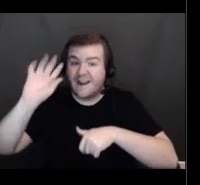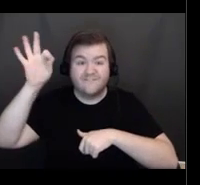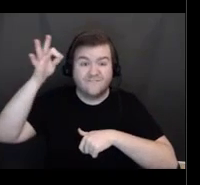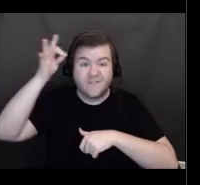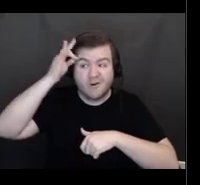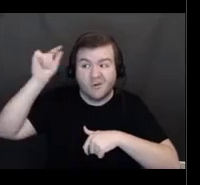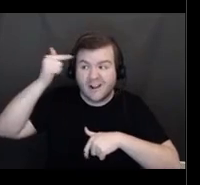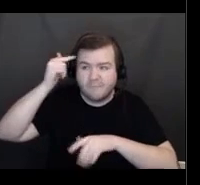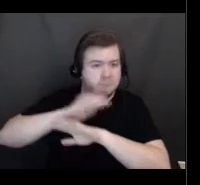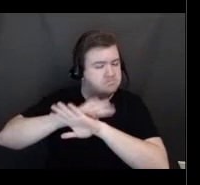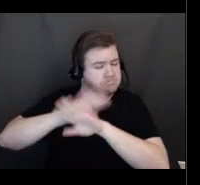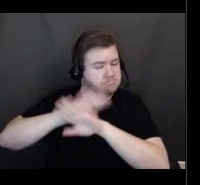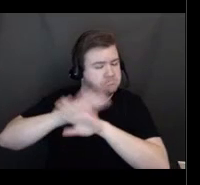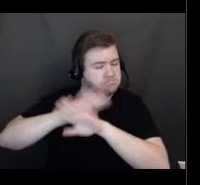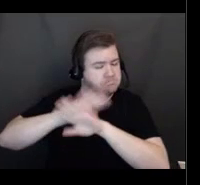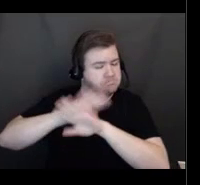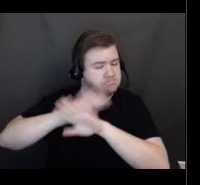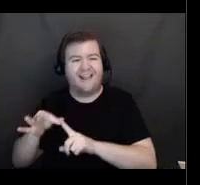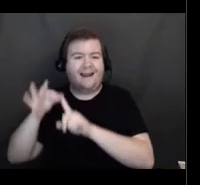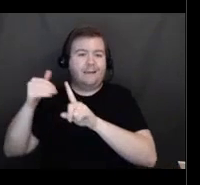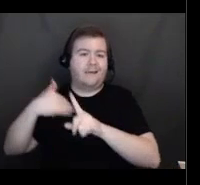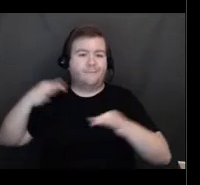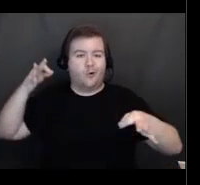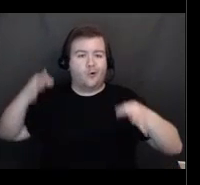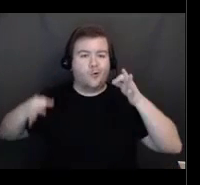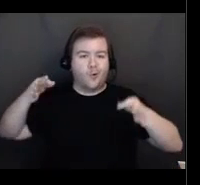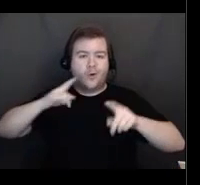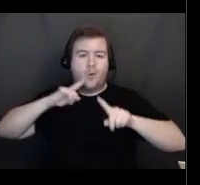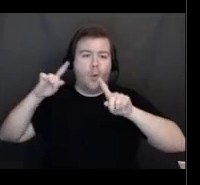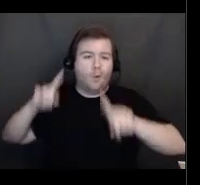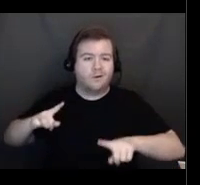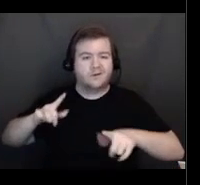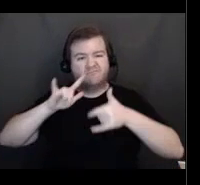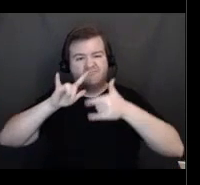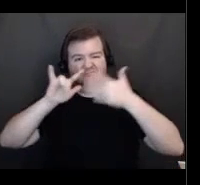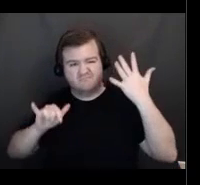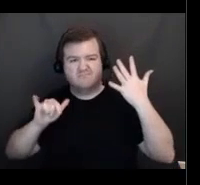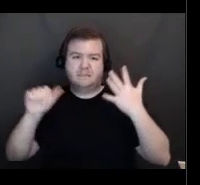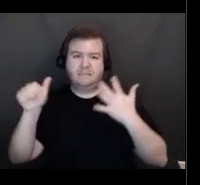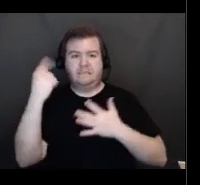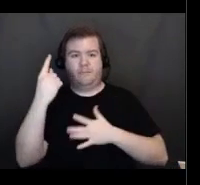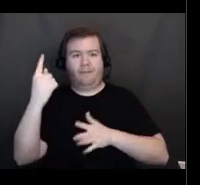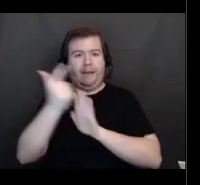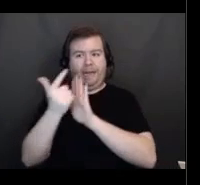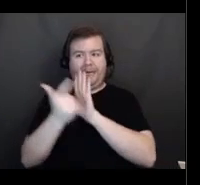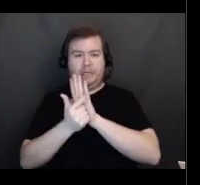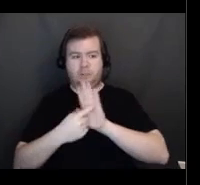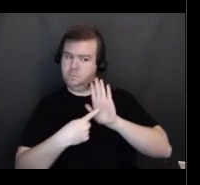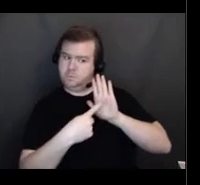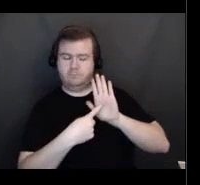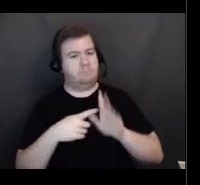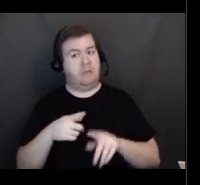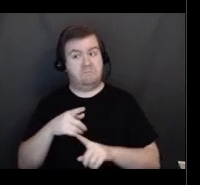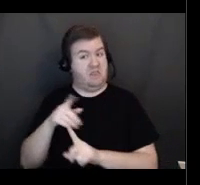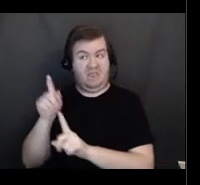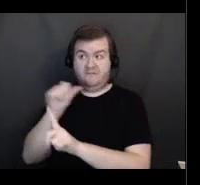order or similar legal compulsion. So hopefully you guys remember all of that, what I just said.